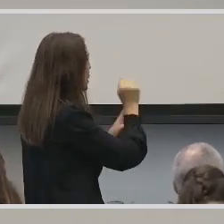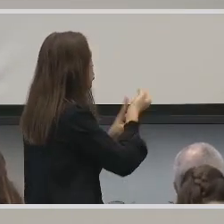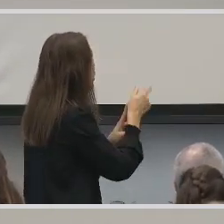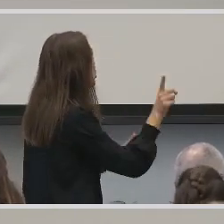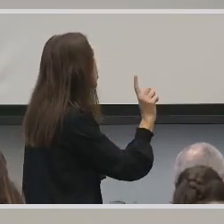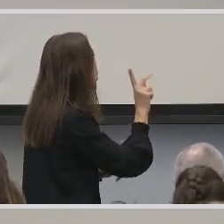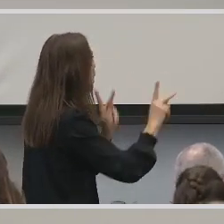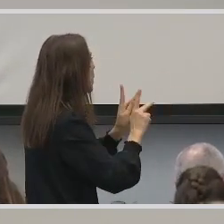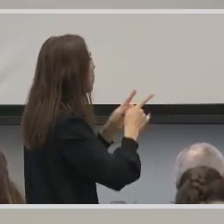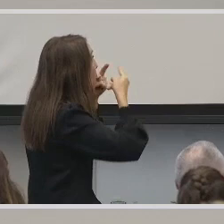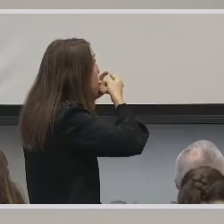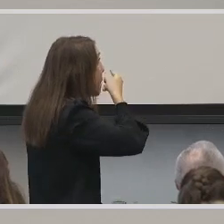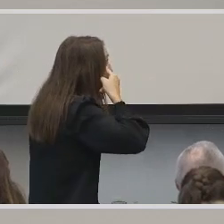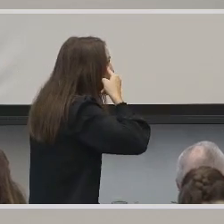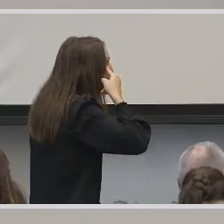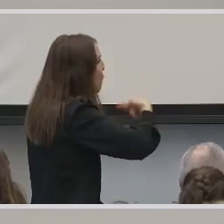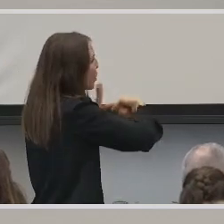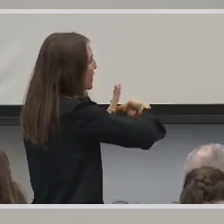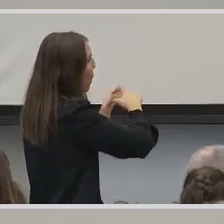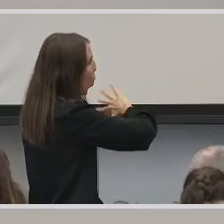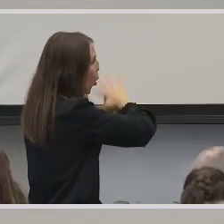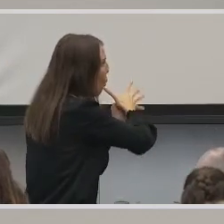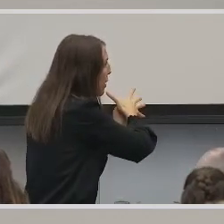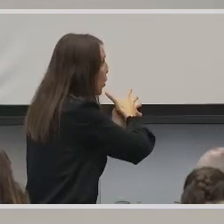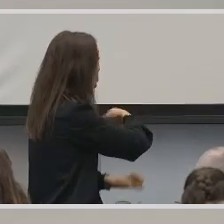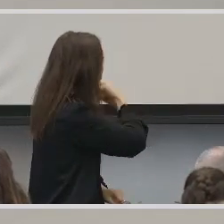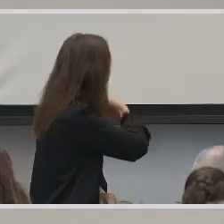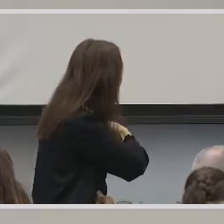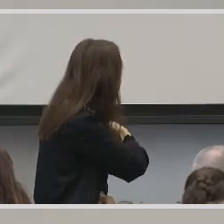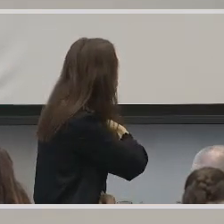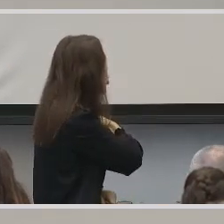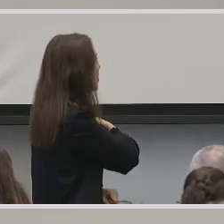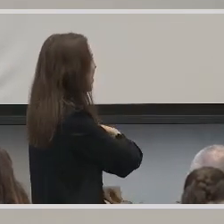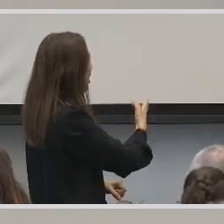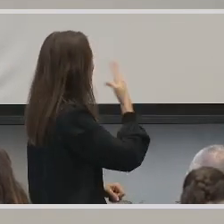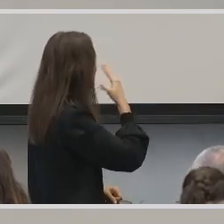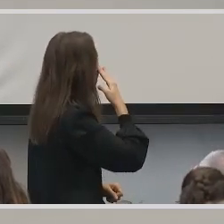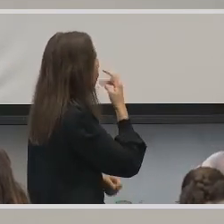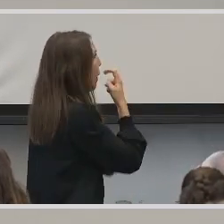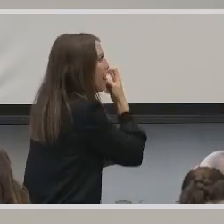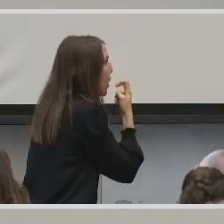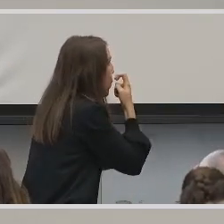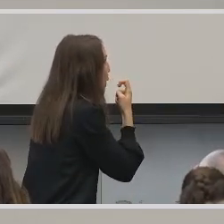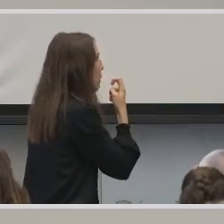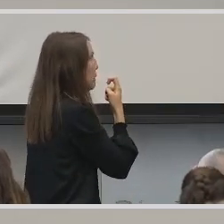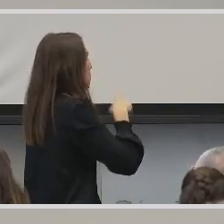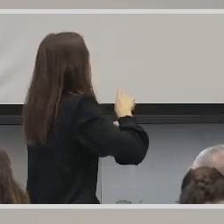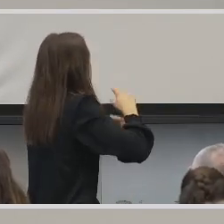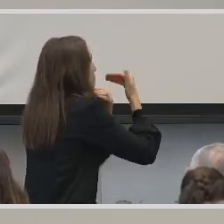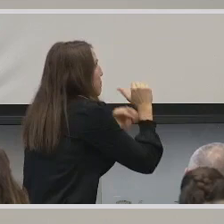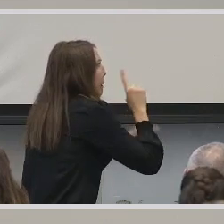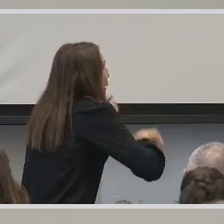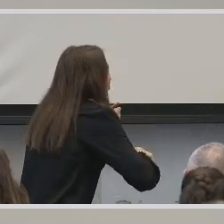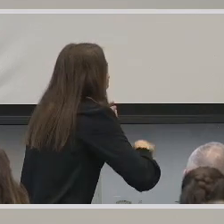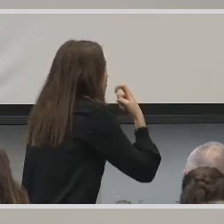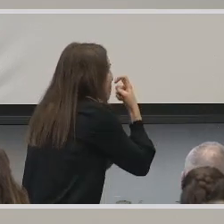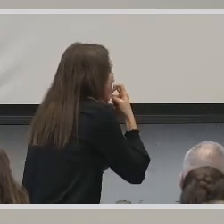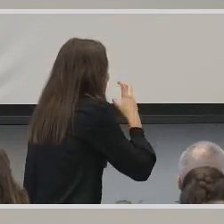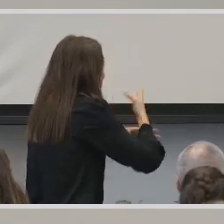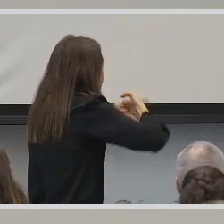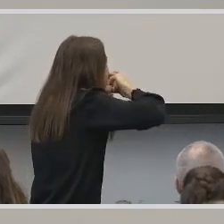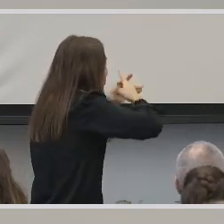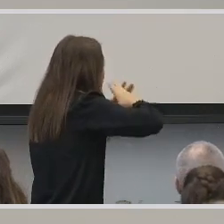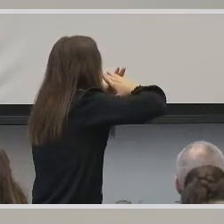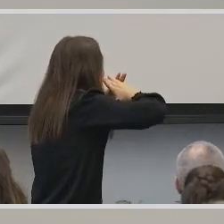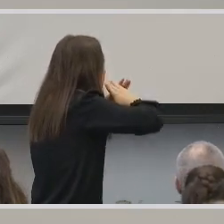where people are masked. So like during COVID or in hospitals when like lip reading is like very, very, very limited and